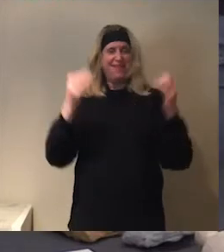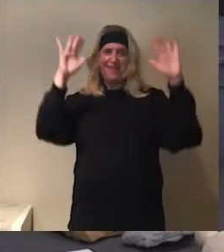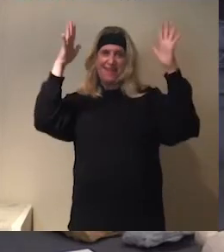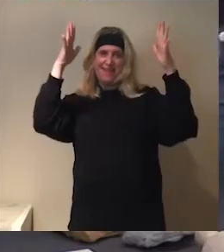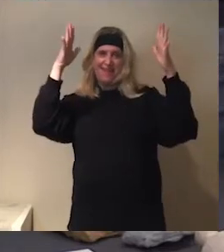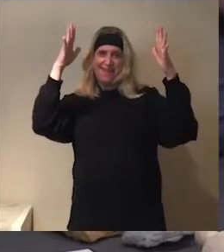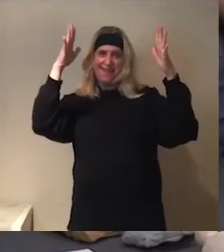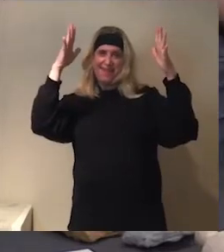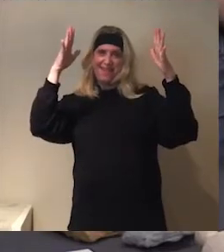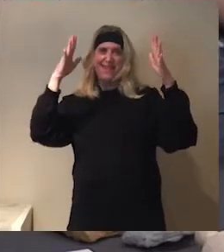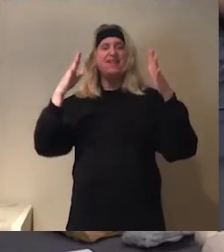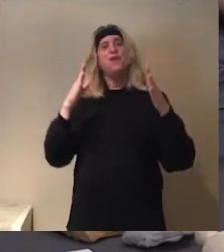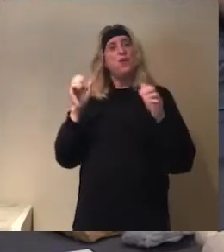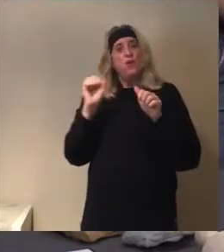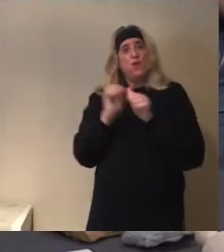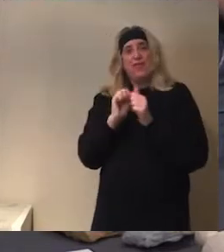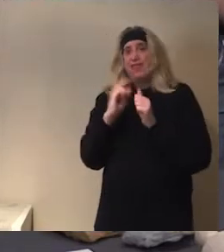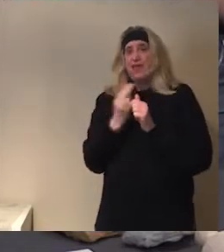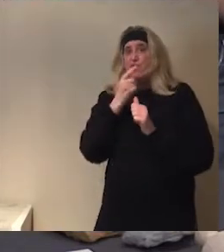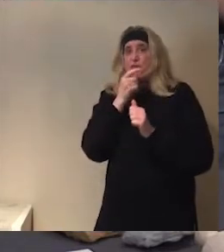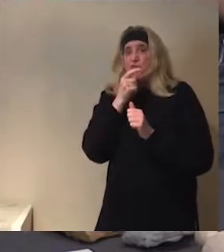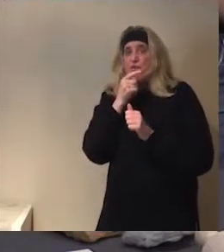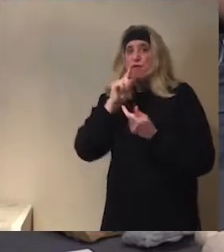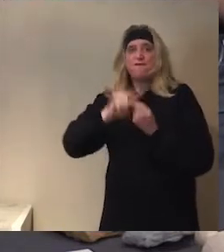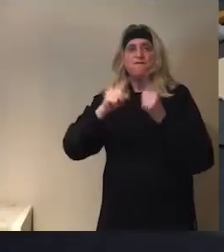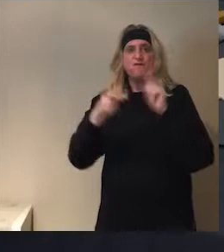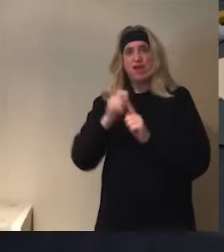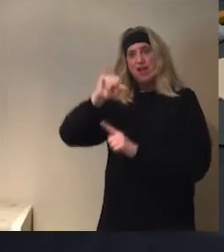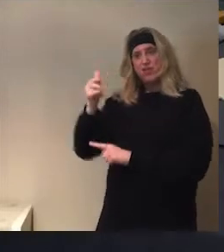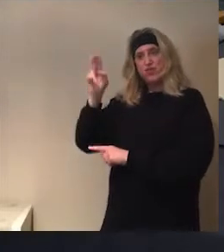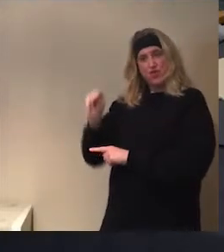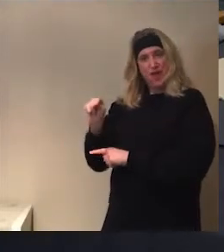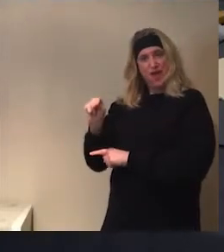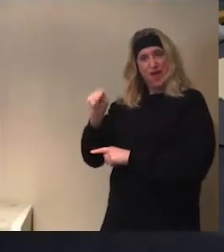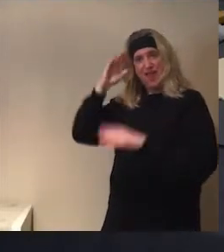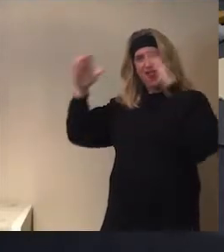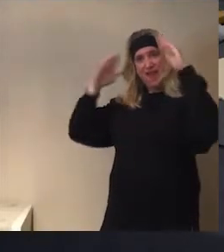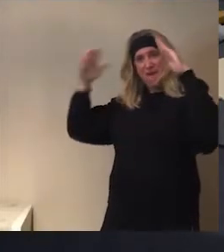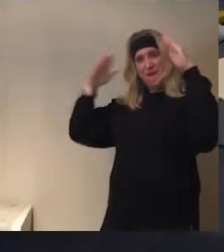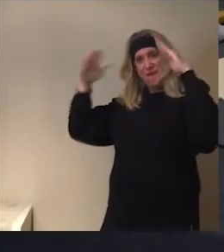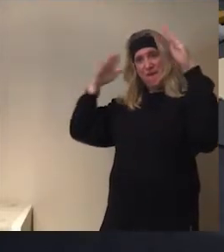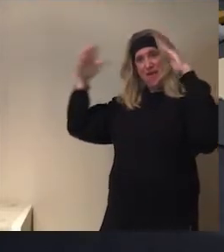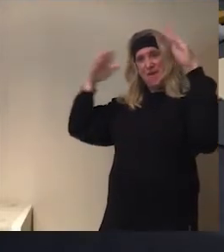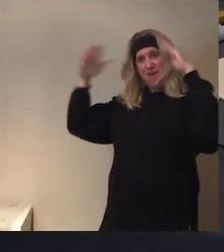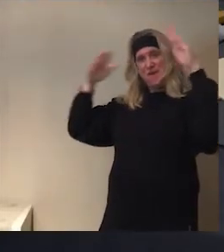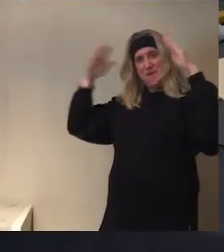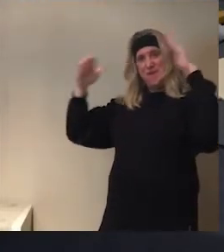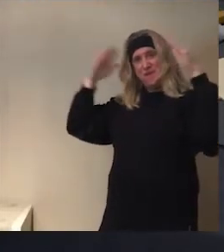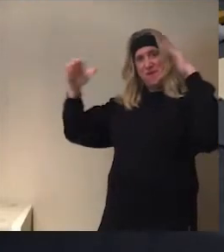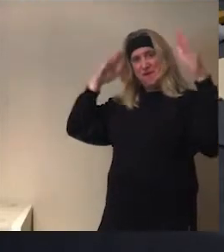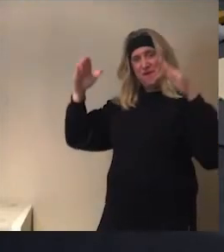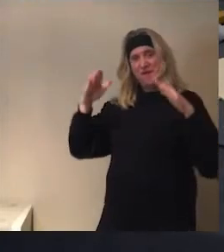Today to work with us, this is my friend John. Hello, hello, hello.